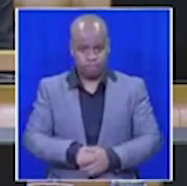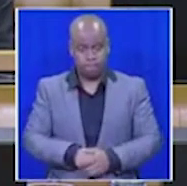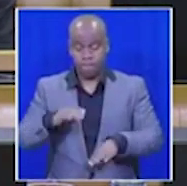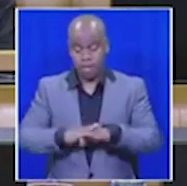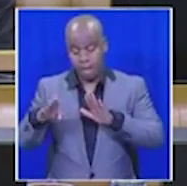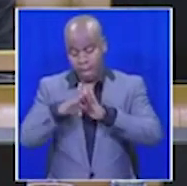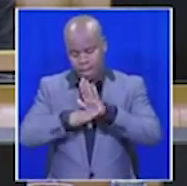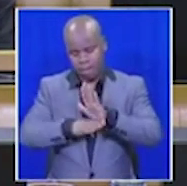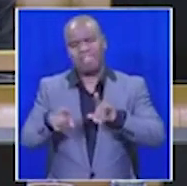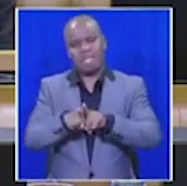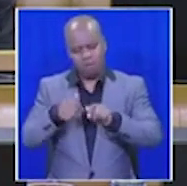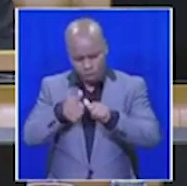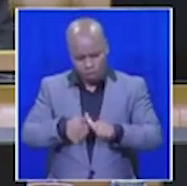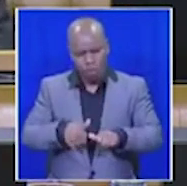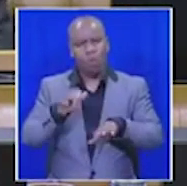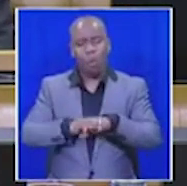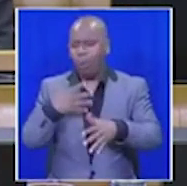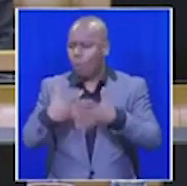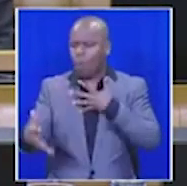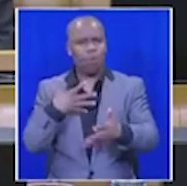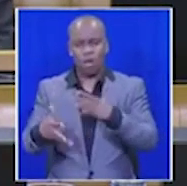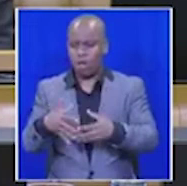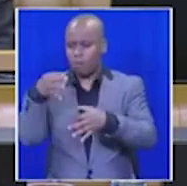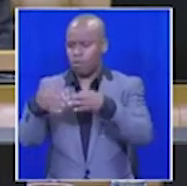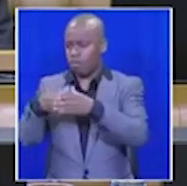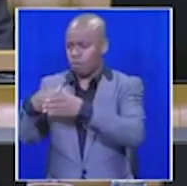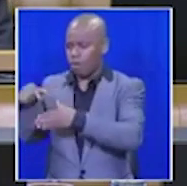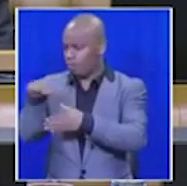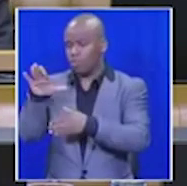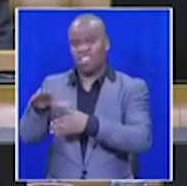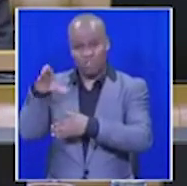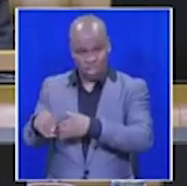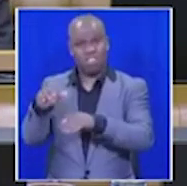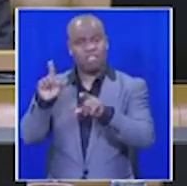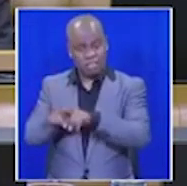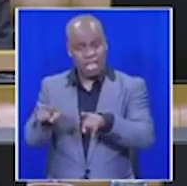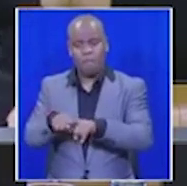principles, all of us as political parties in South Africa. Thank you very much. Thank